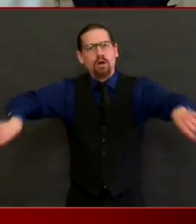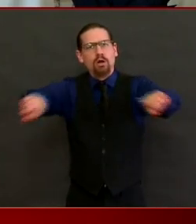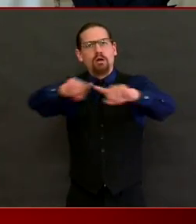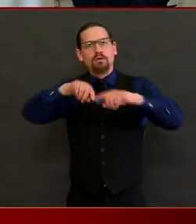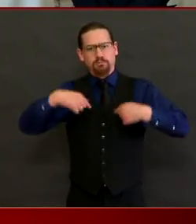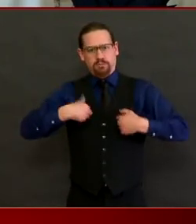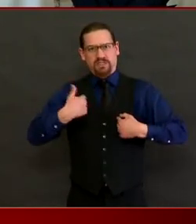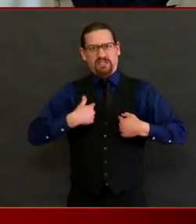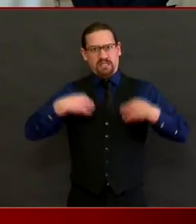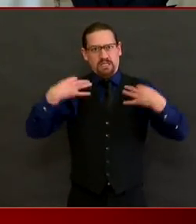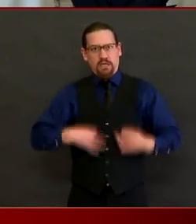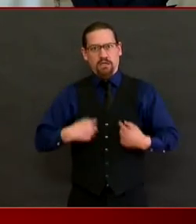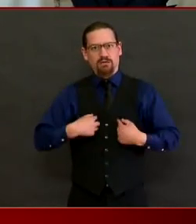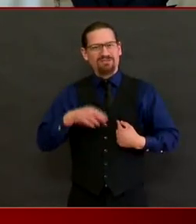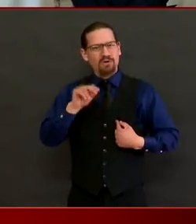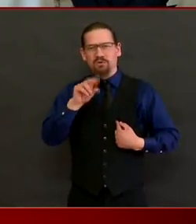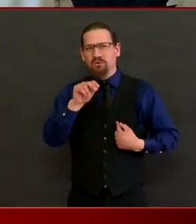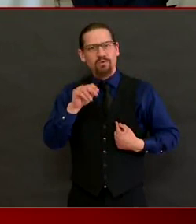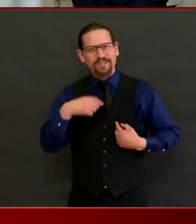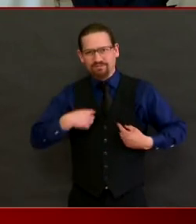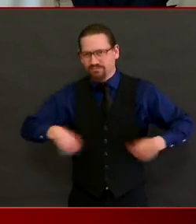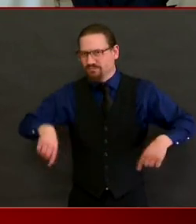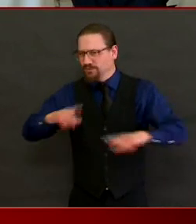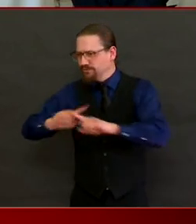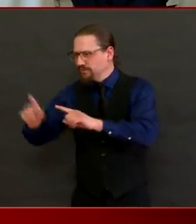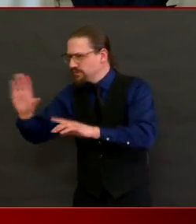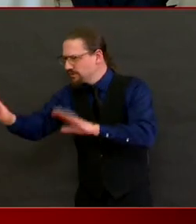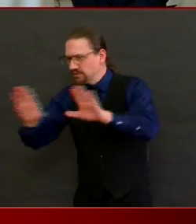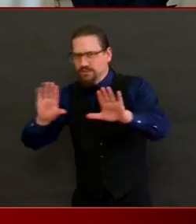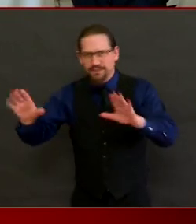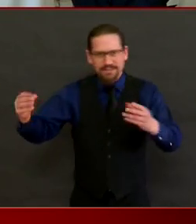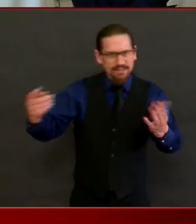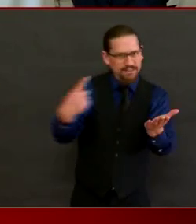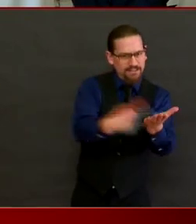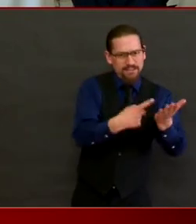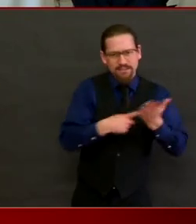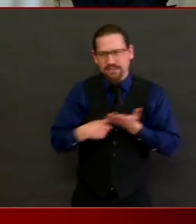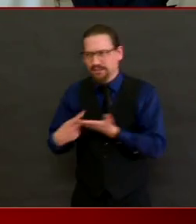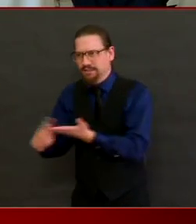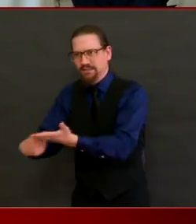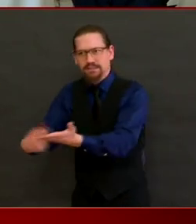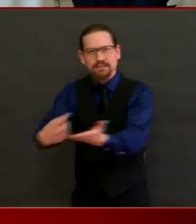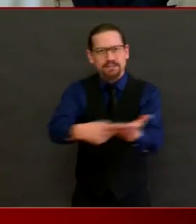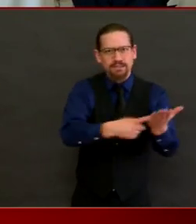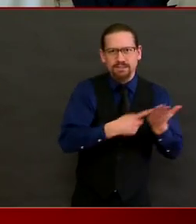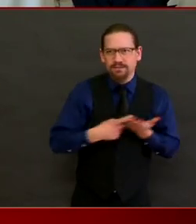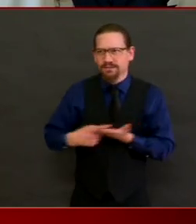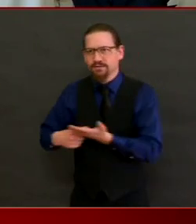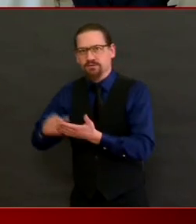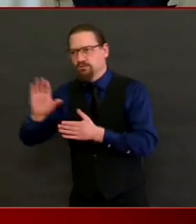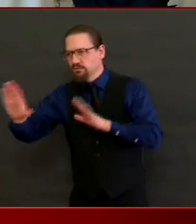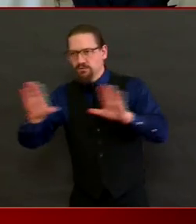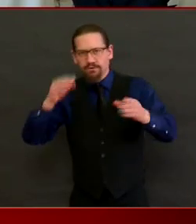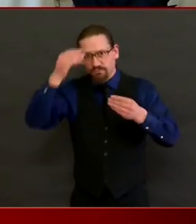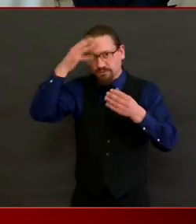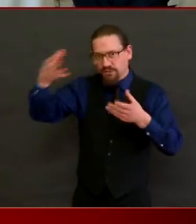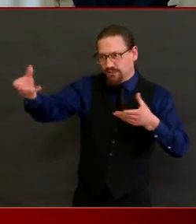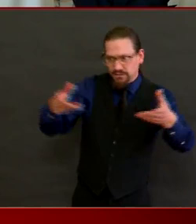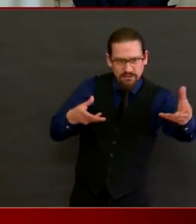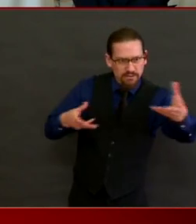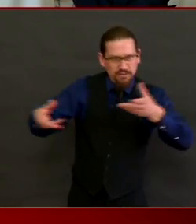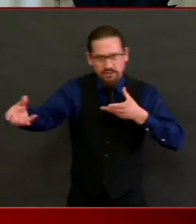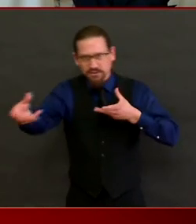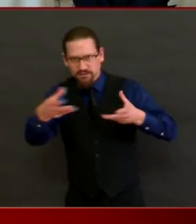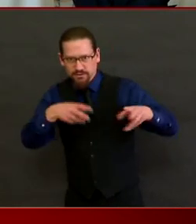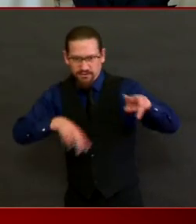can with the information you have at that point in time. The fact of the matter is you need to prepare for the